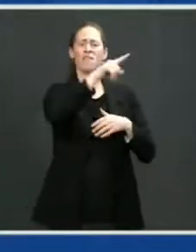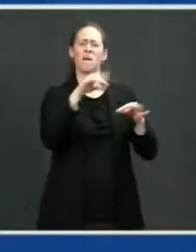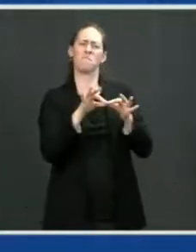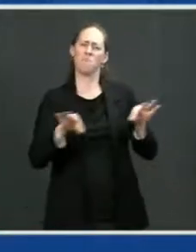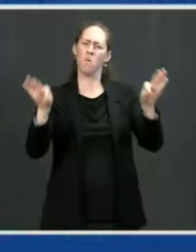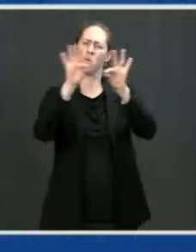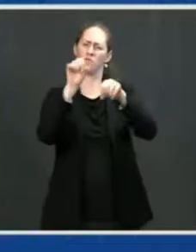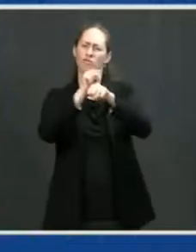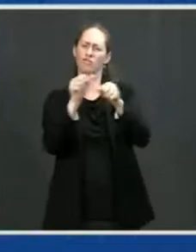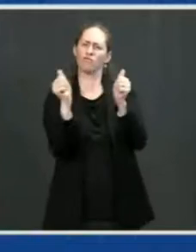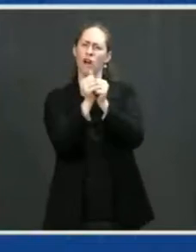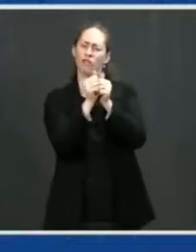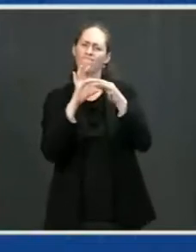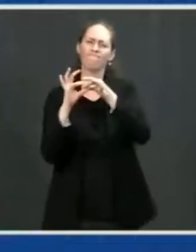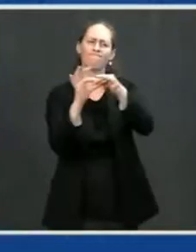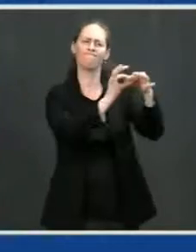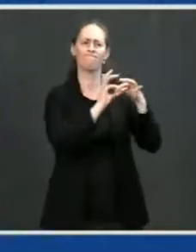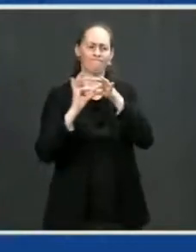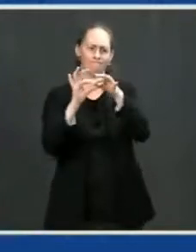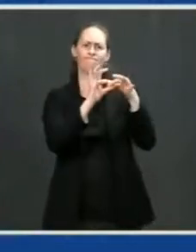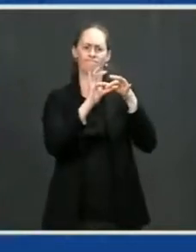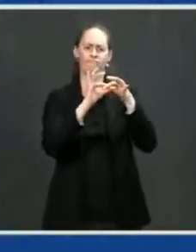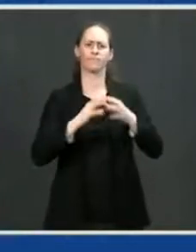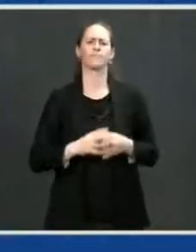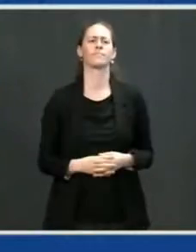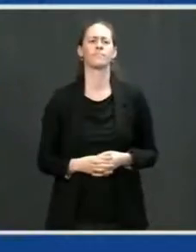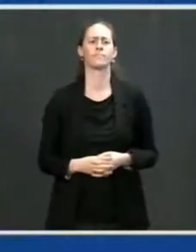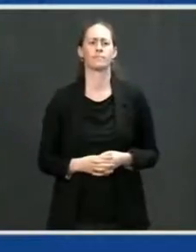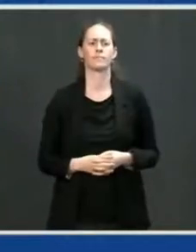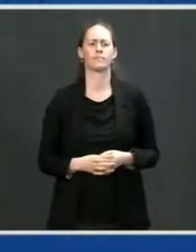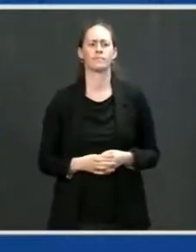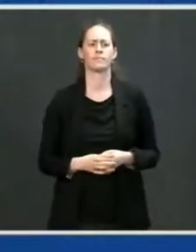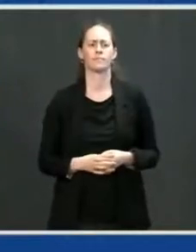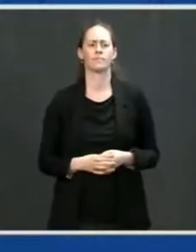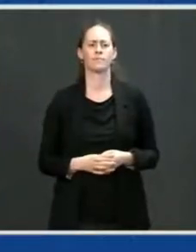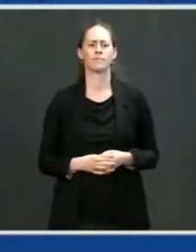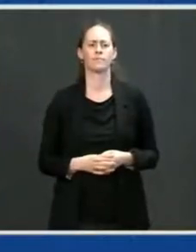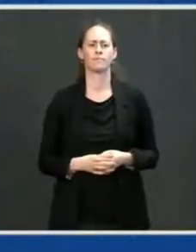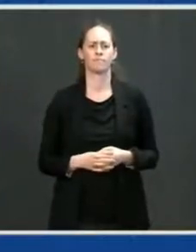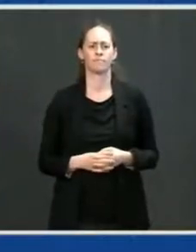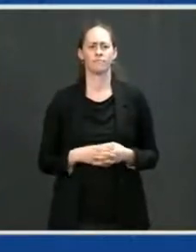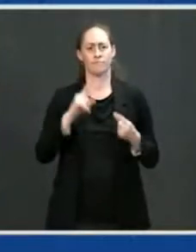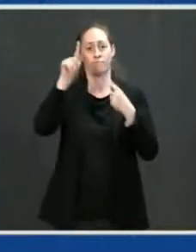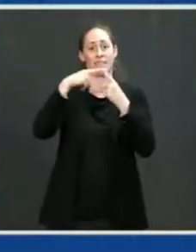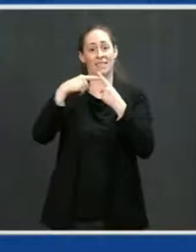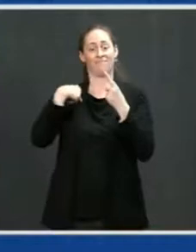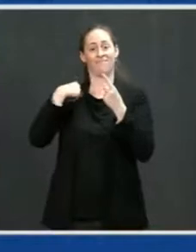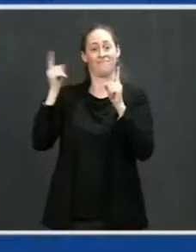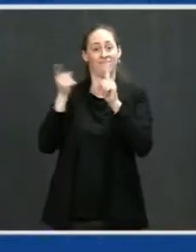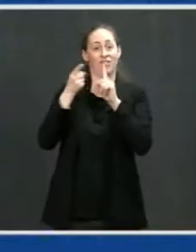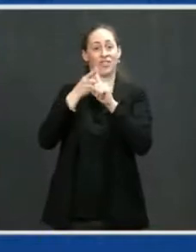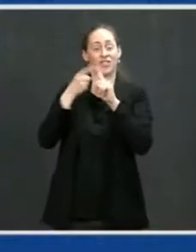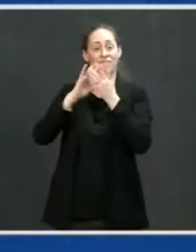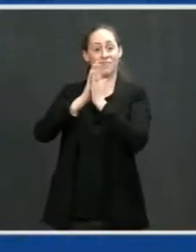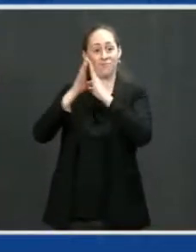in the earliest days of my administration, we were able to move quickly to extend for five years the New Star Treaty and